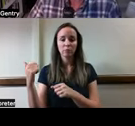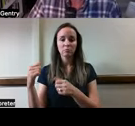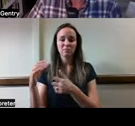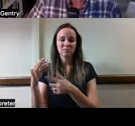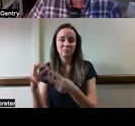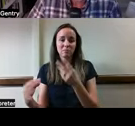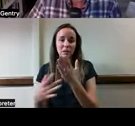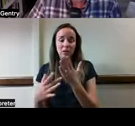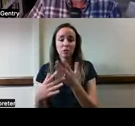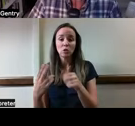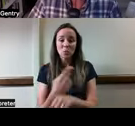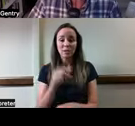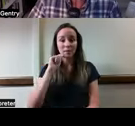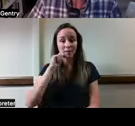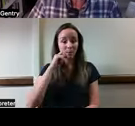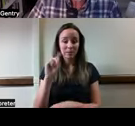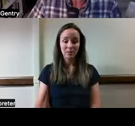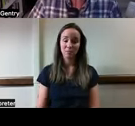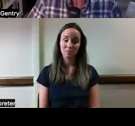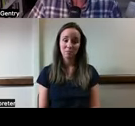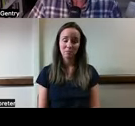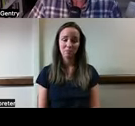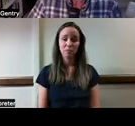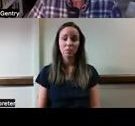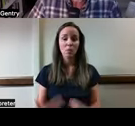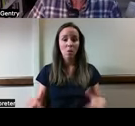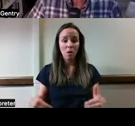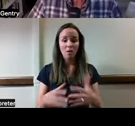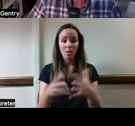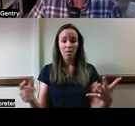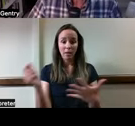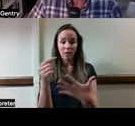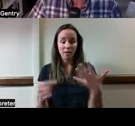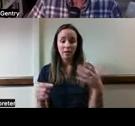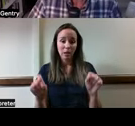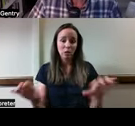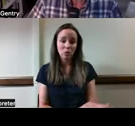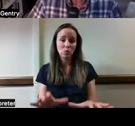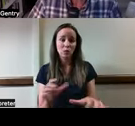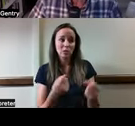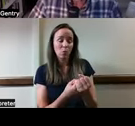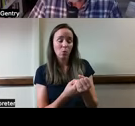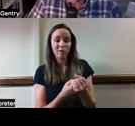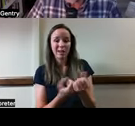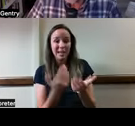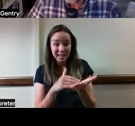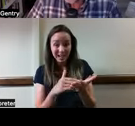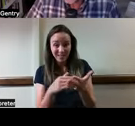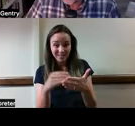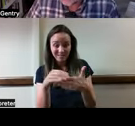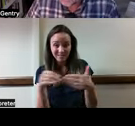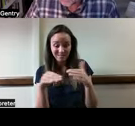This is a lot of functionality, a lot of support for a little less than a thousand dollars.